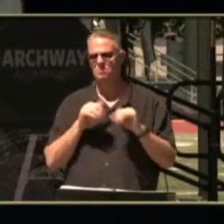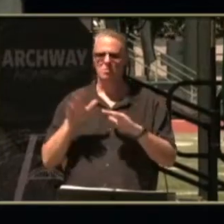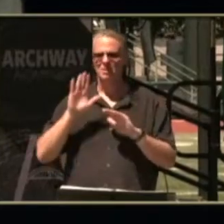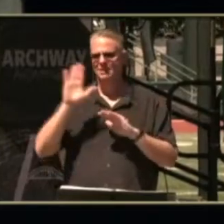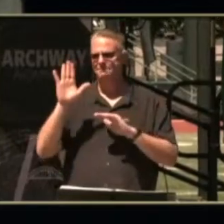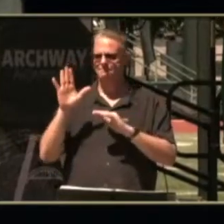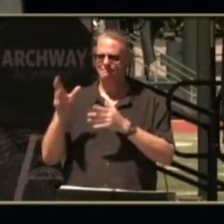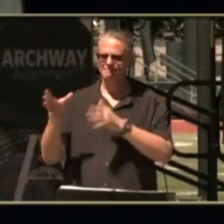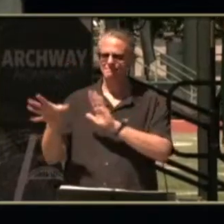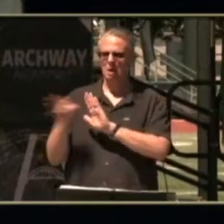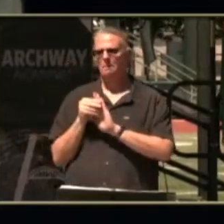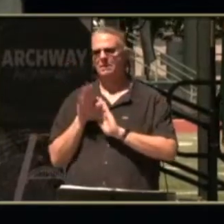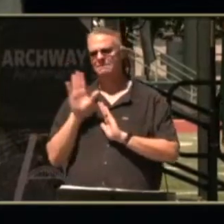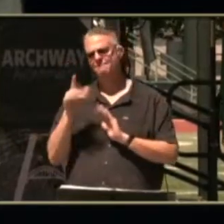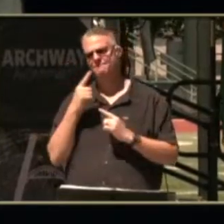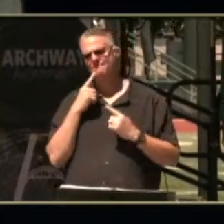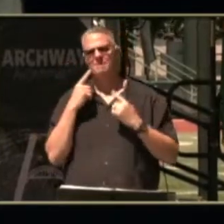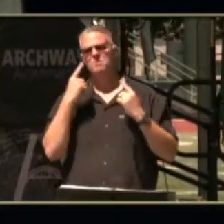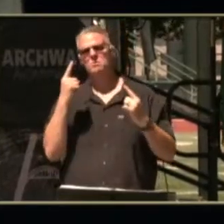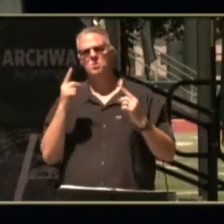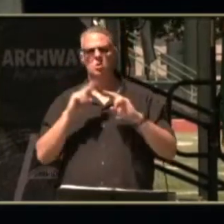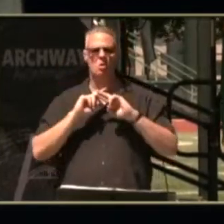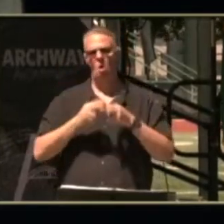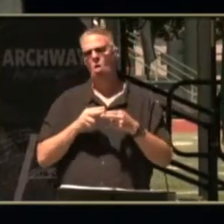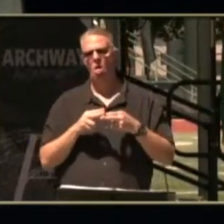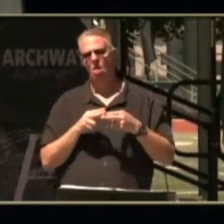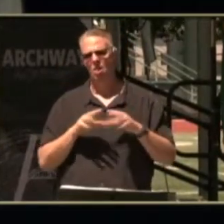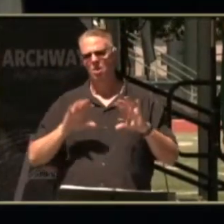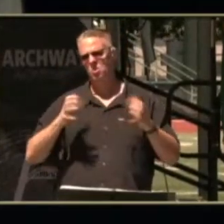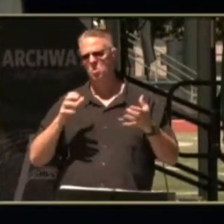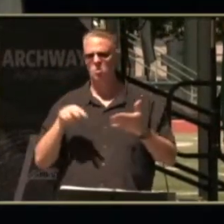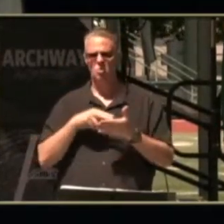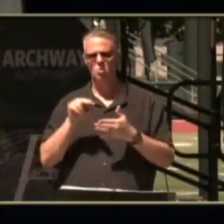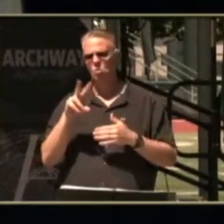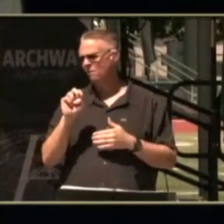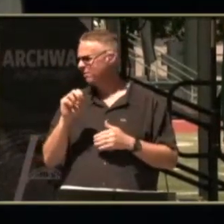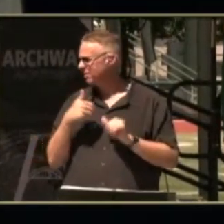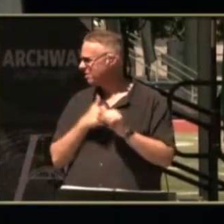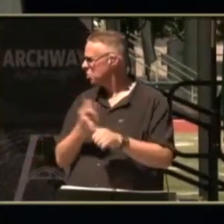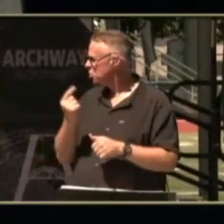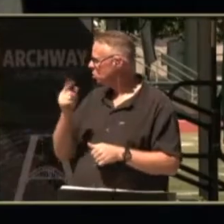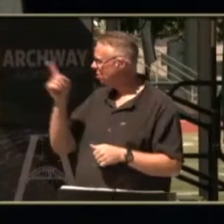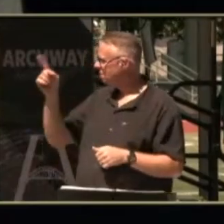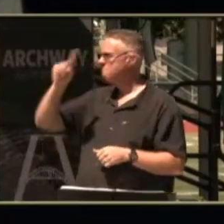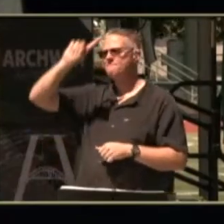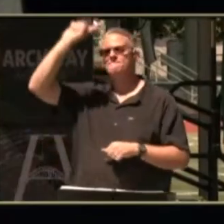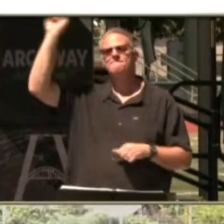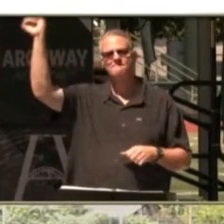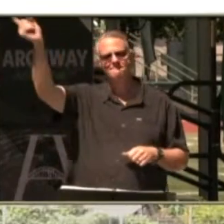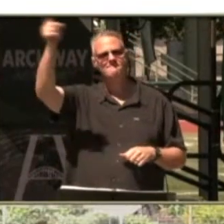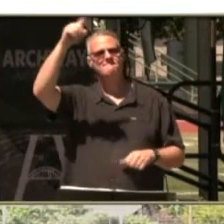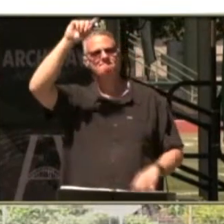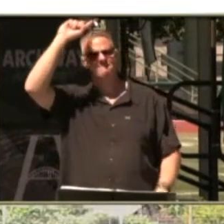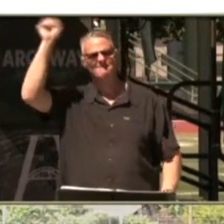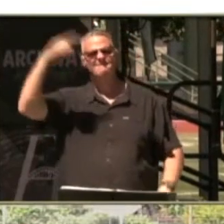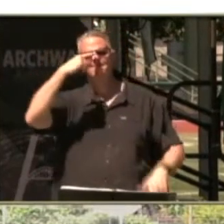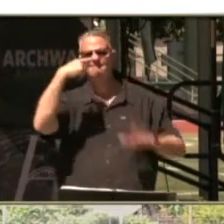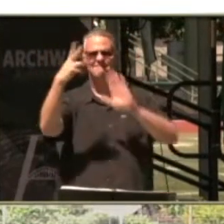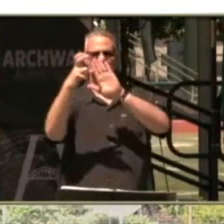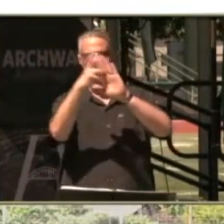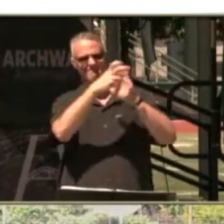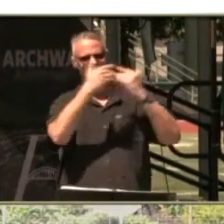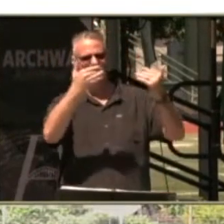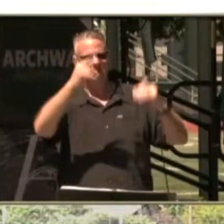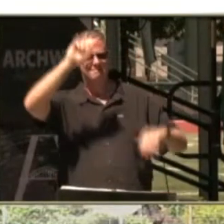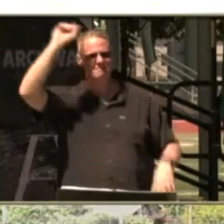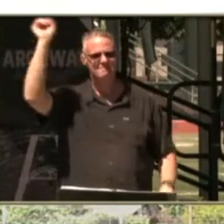signature move he likes to call the group together by going like this okay could everybody do that